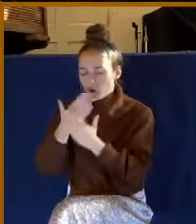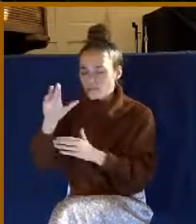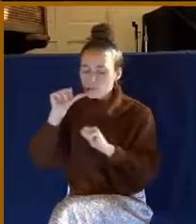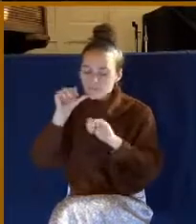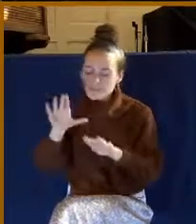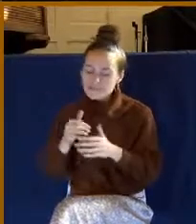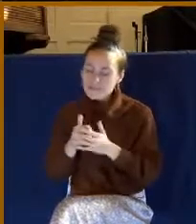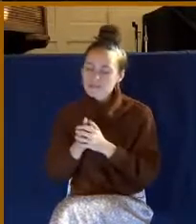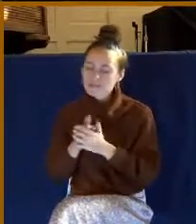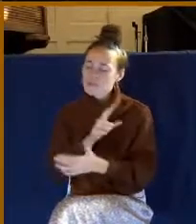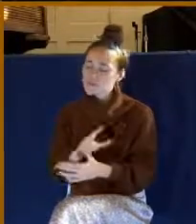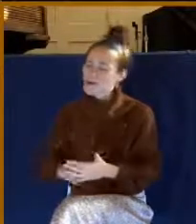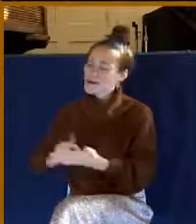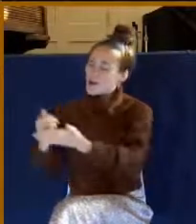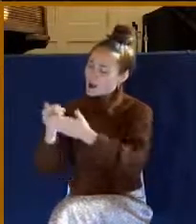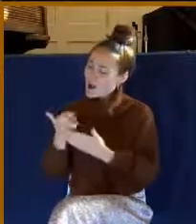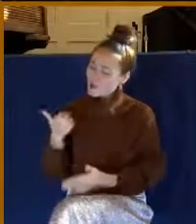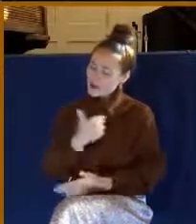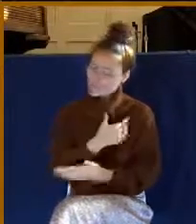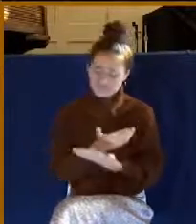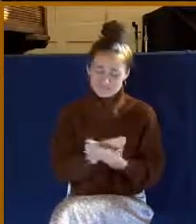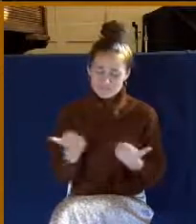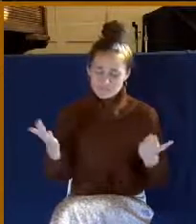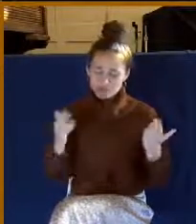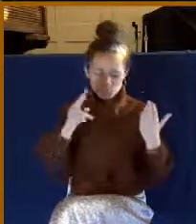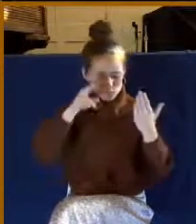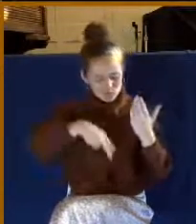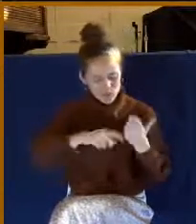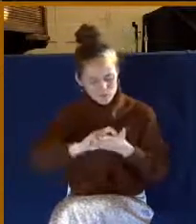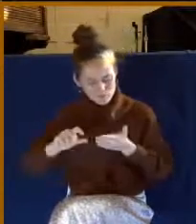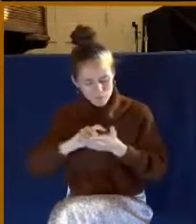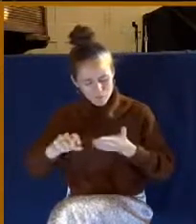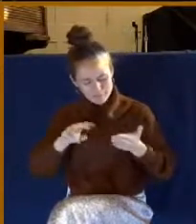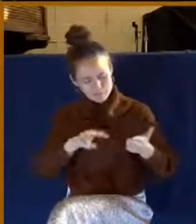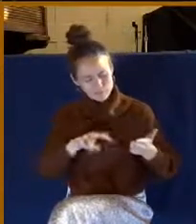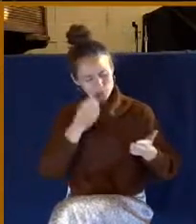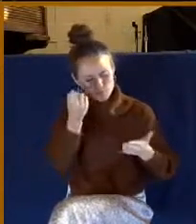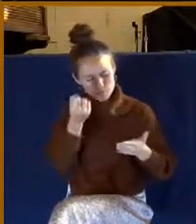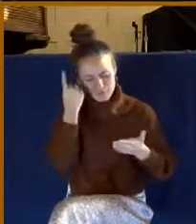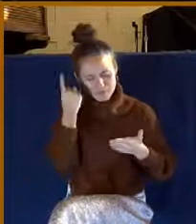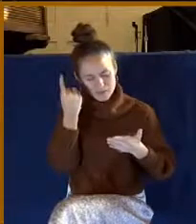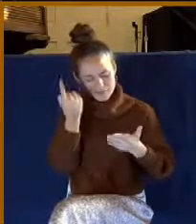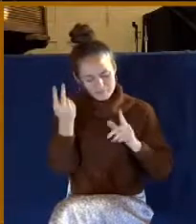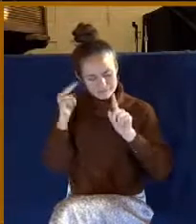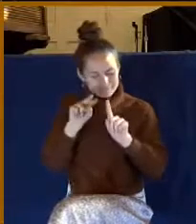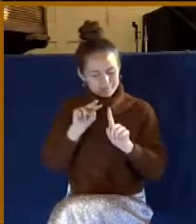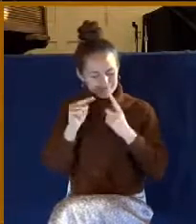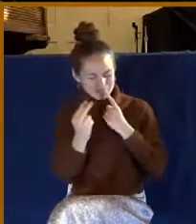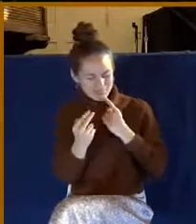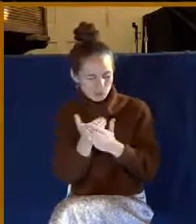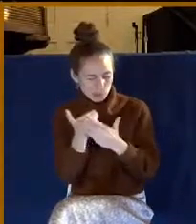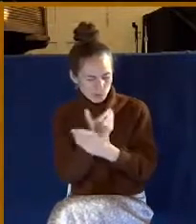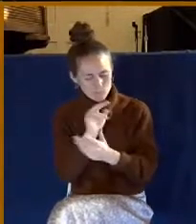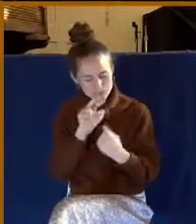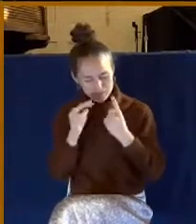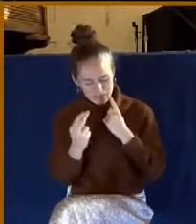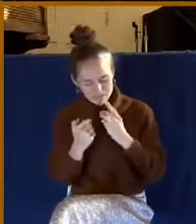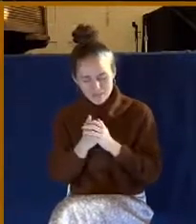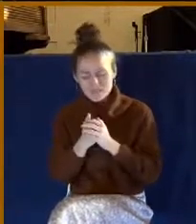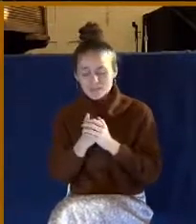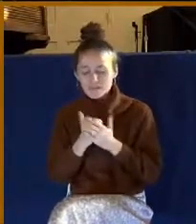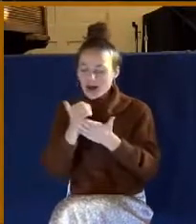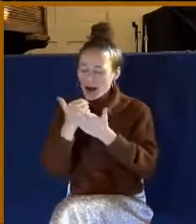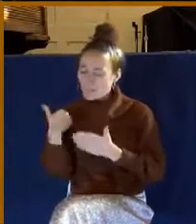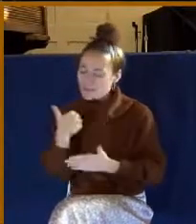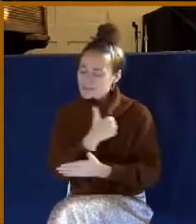Lord, help us, as we look at this verse, to see it in a new light. And may we, indeed, be filled with gratitude